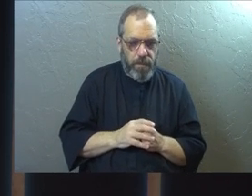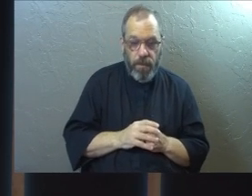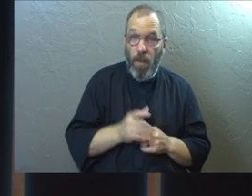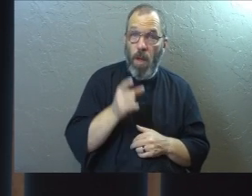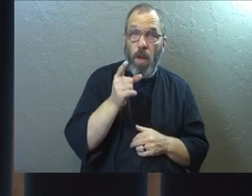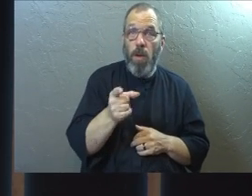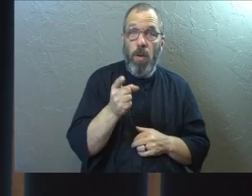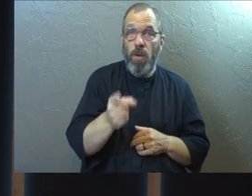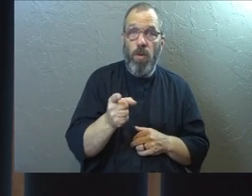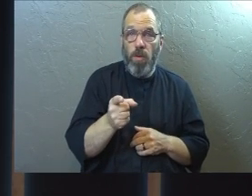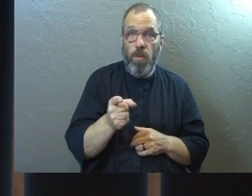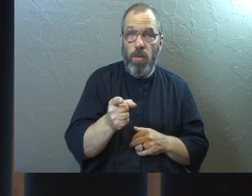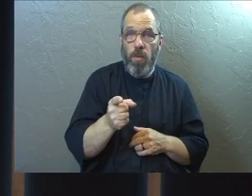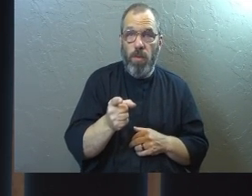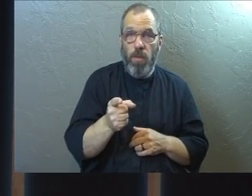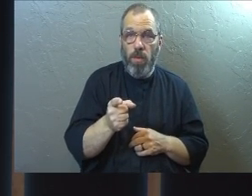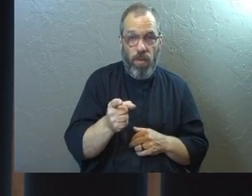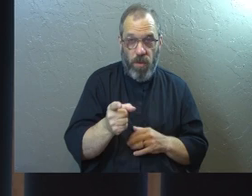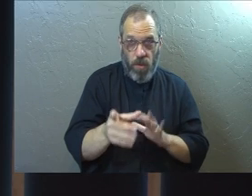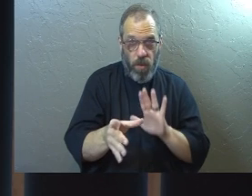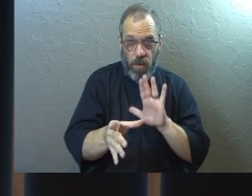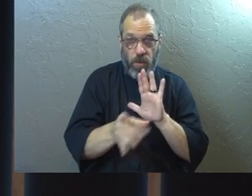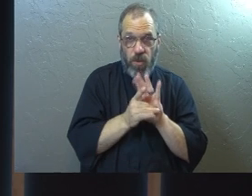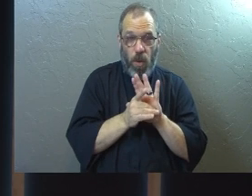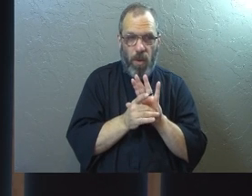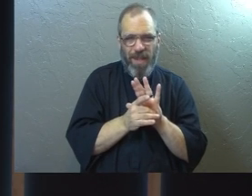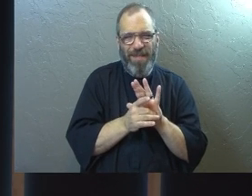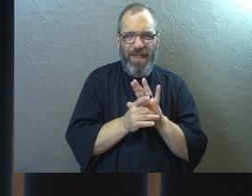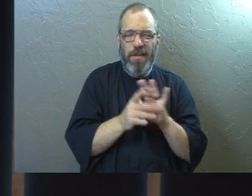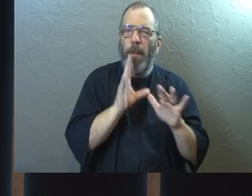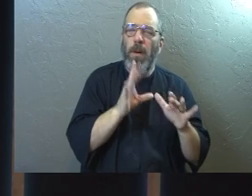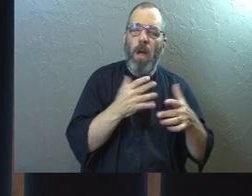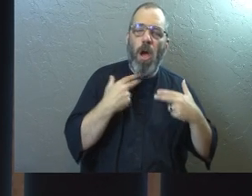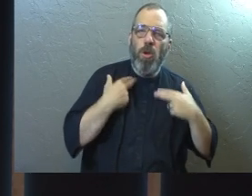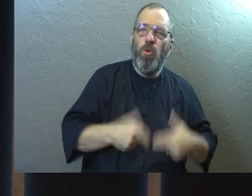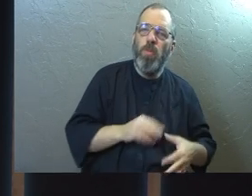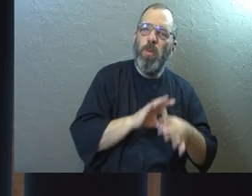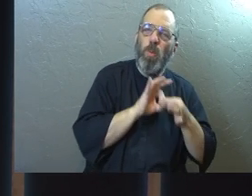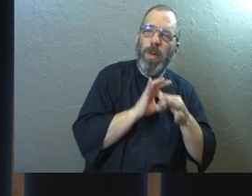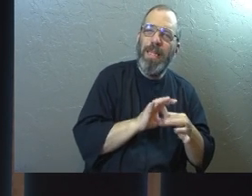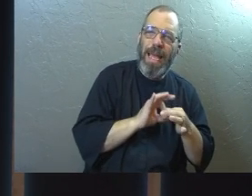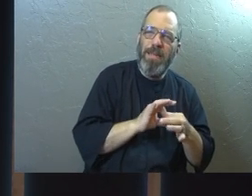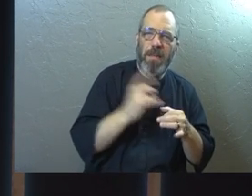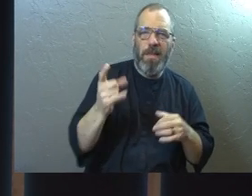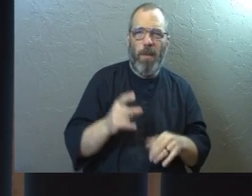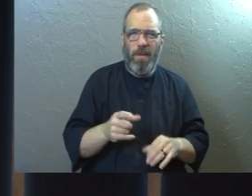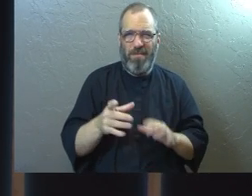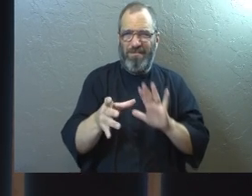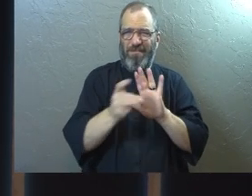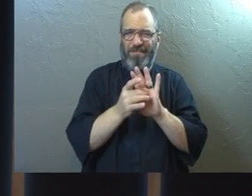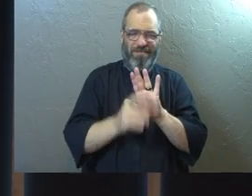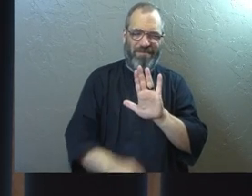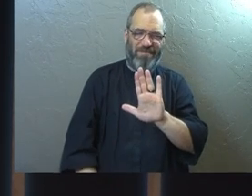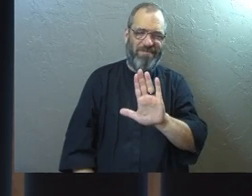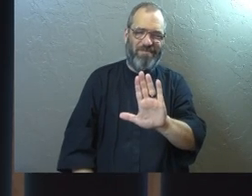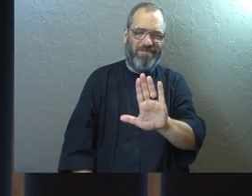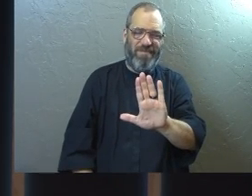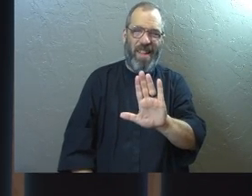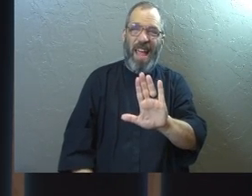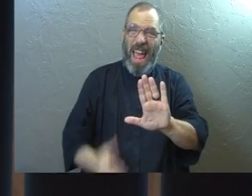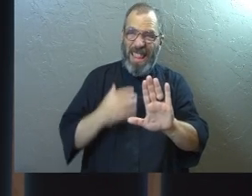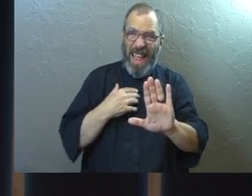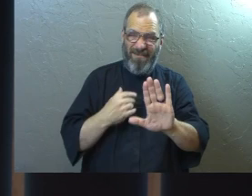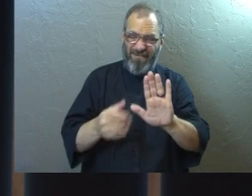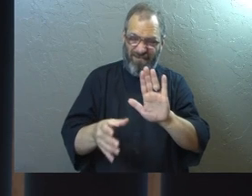You weren't chosen in a human sphere. You weren't chosen. that not